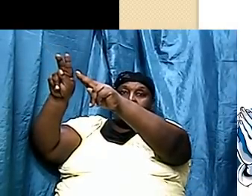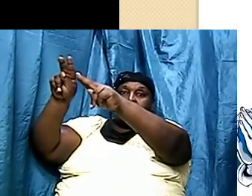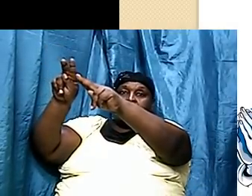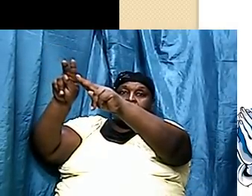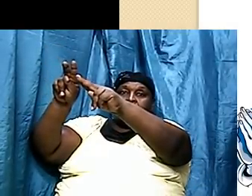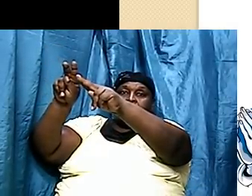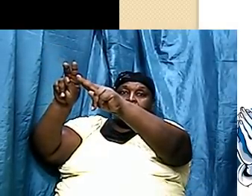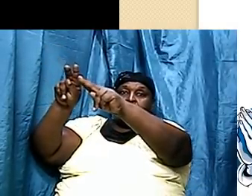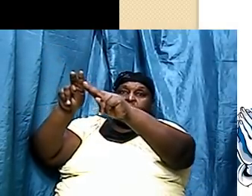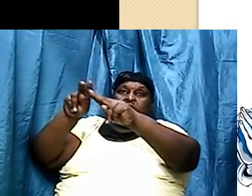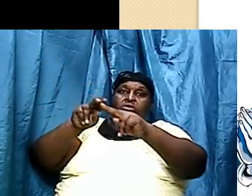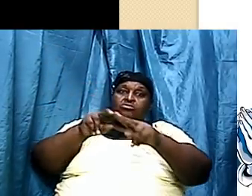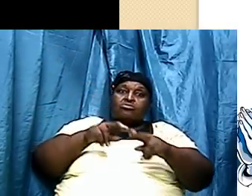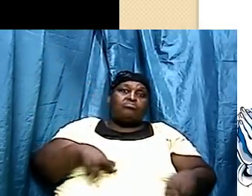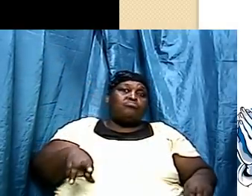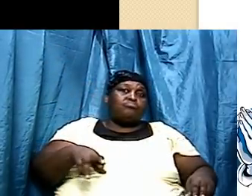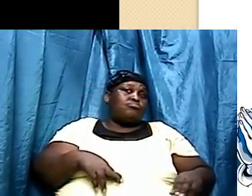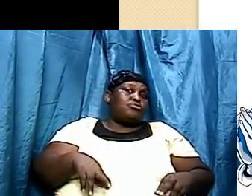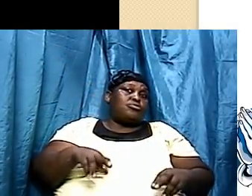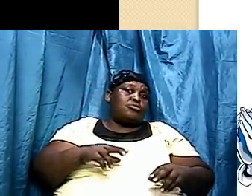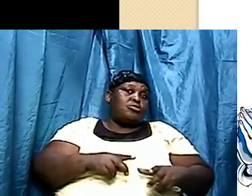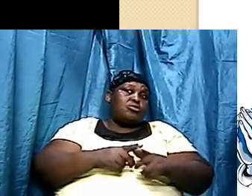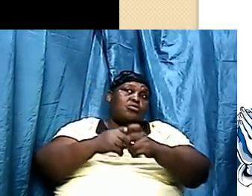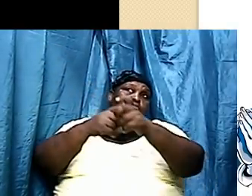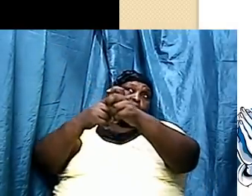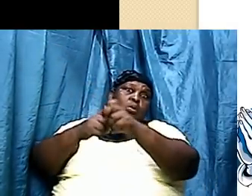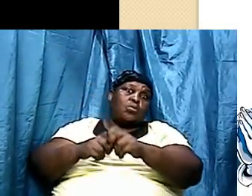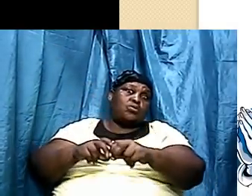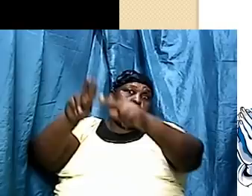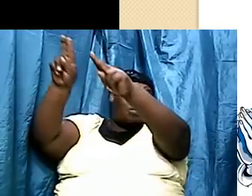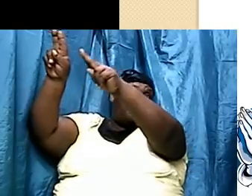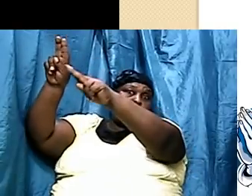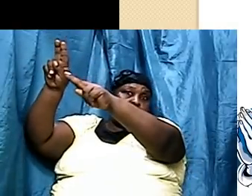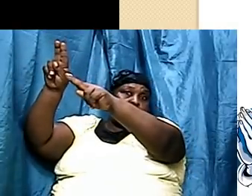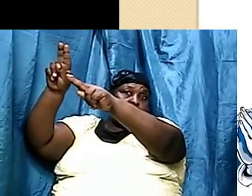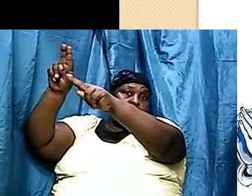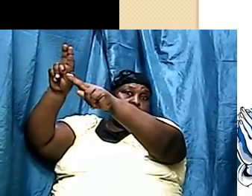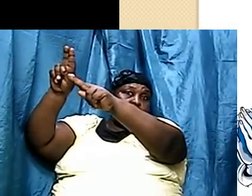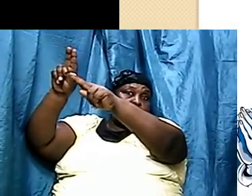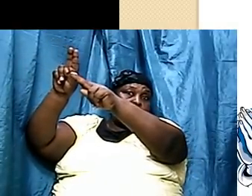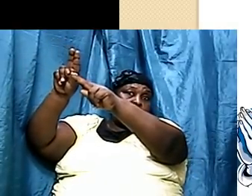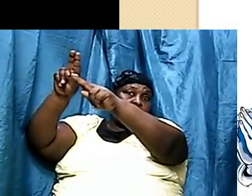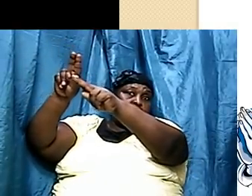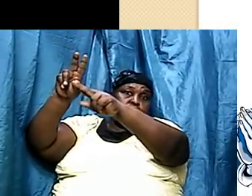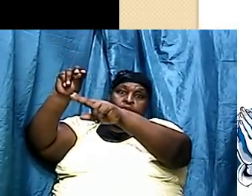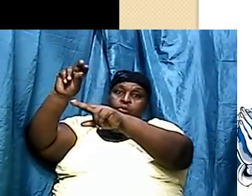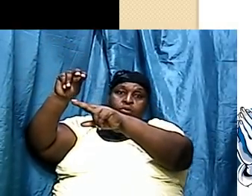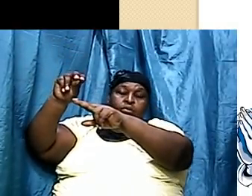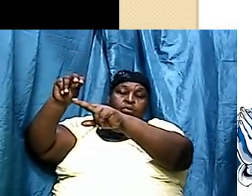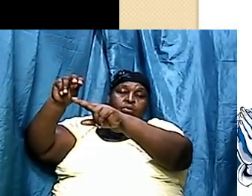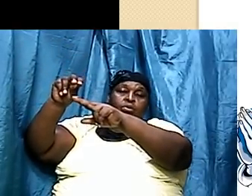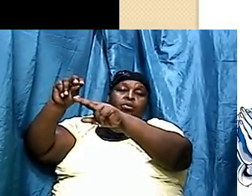or does it run down the hill it runs down the hill because everything spirals down